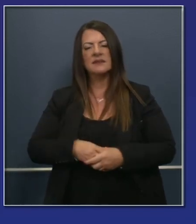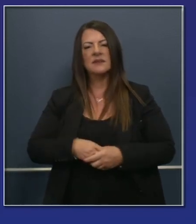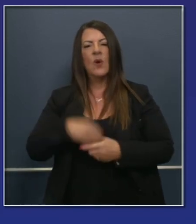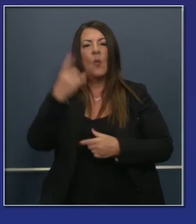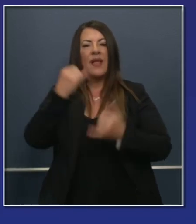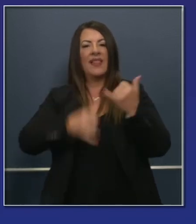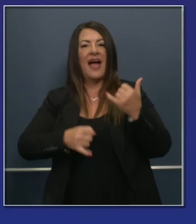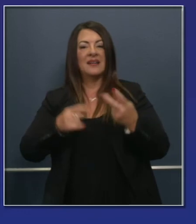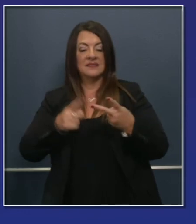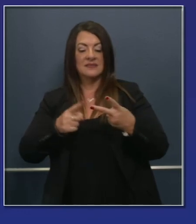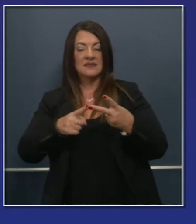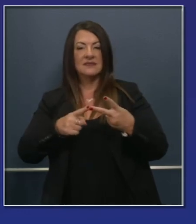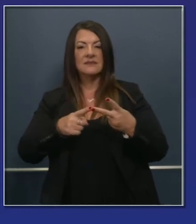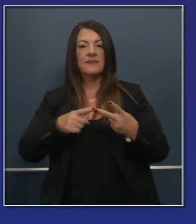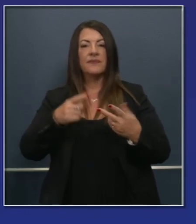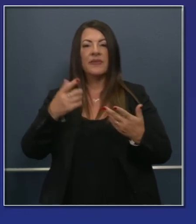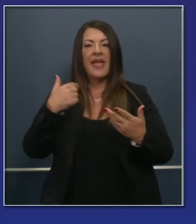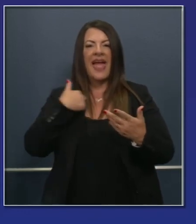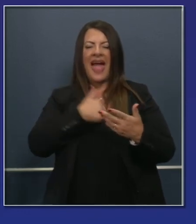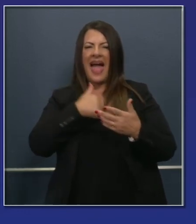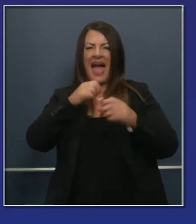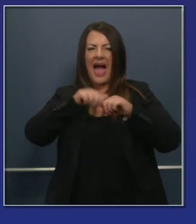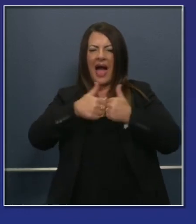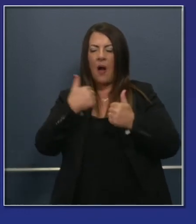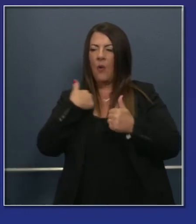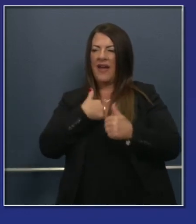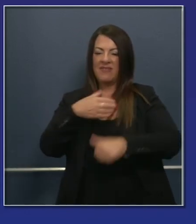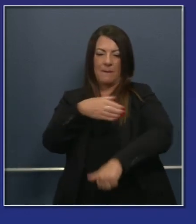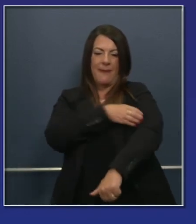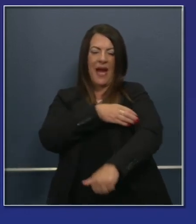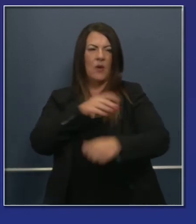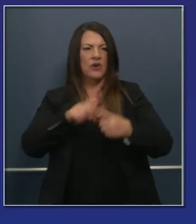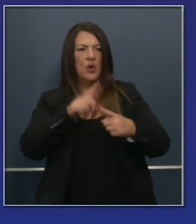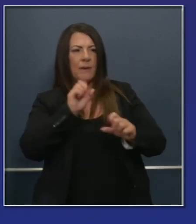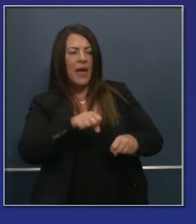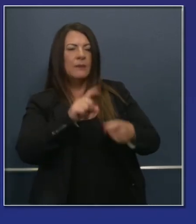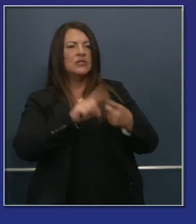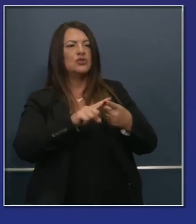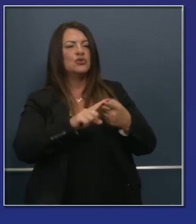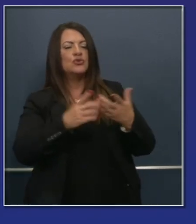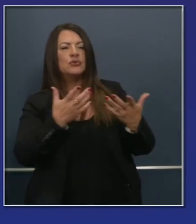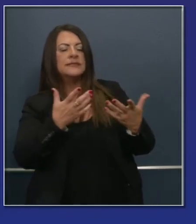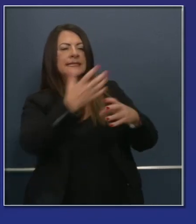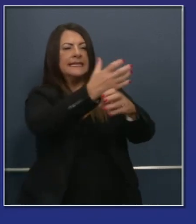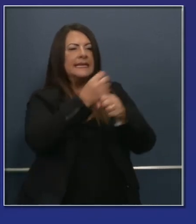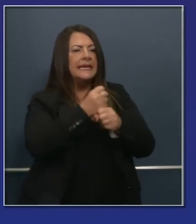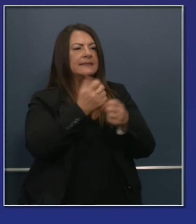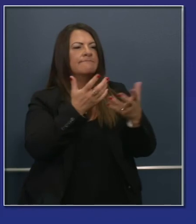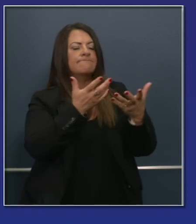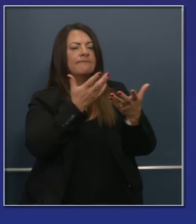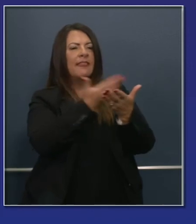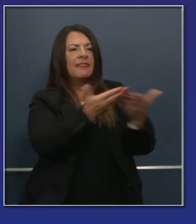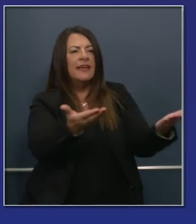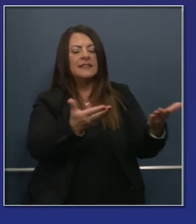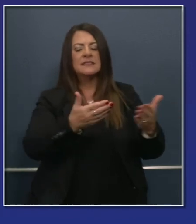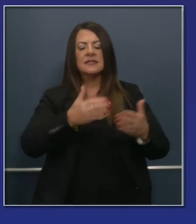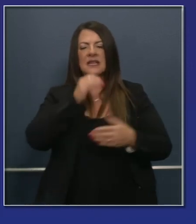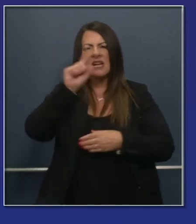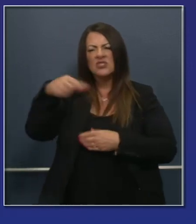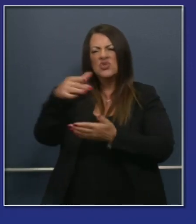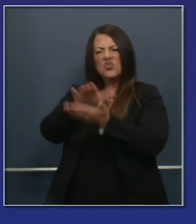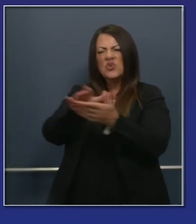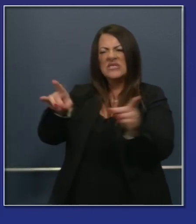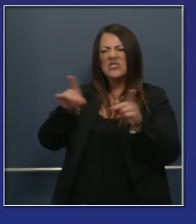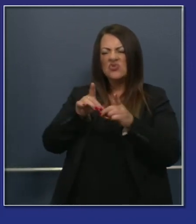And that is to see if we can leverage our purchasing power outside of just the school districts working with